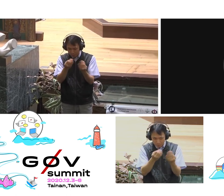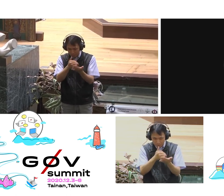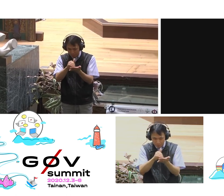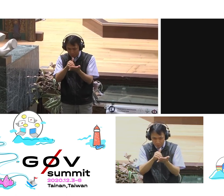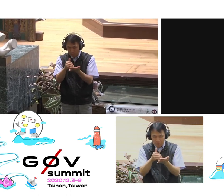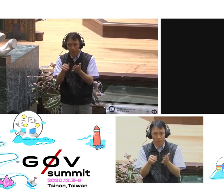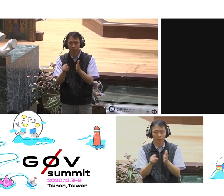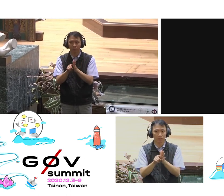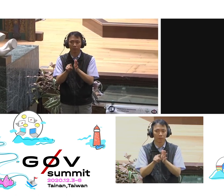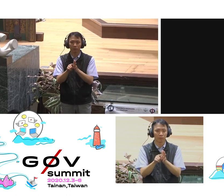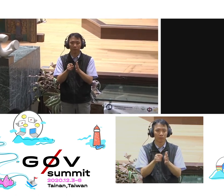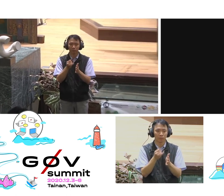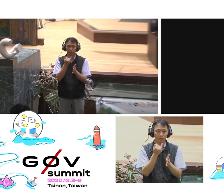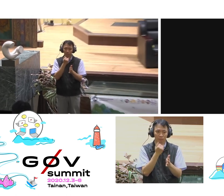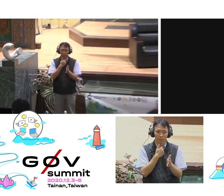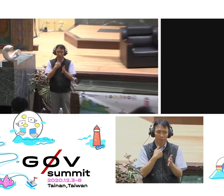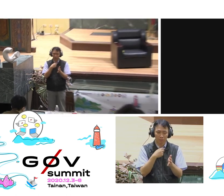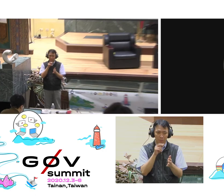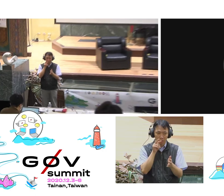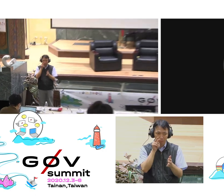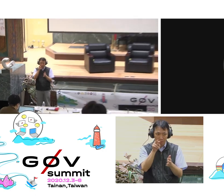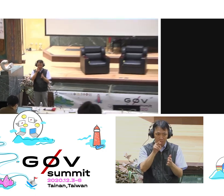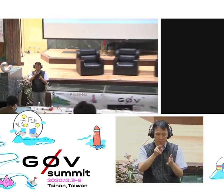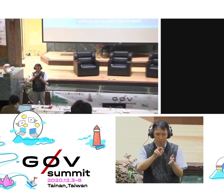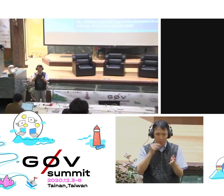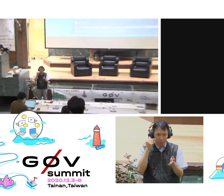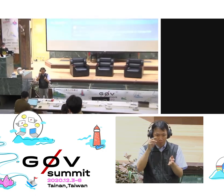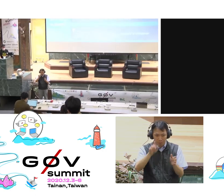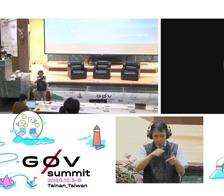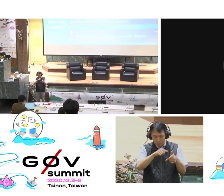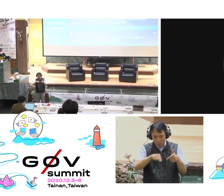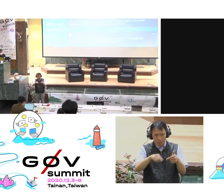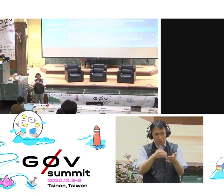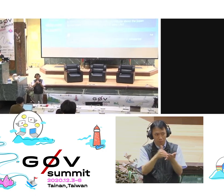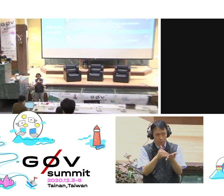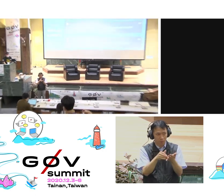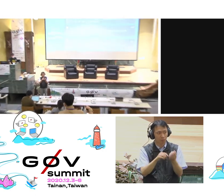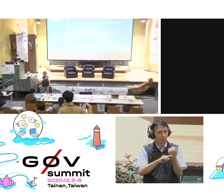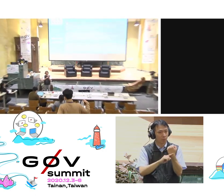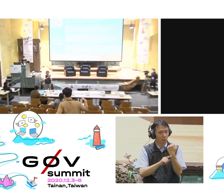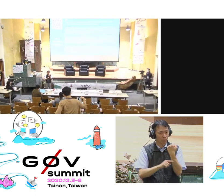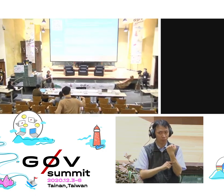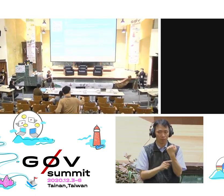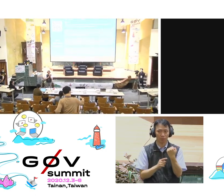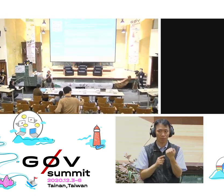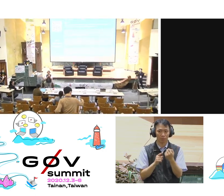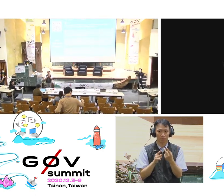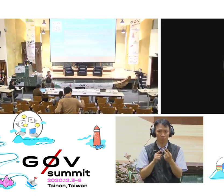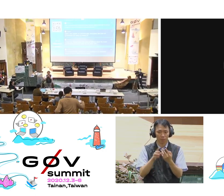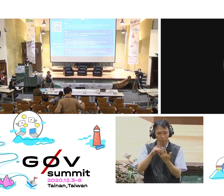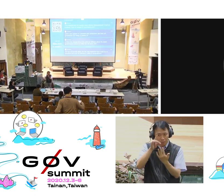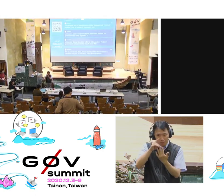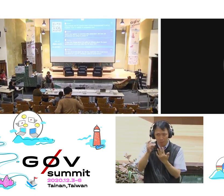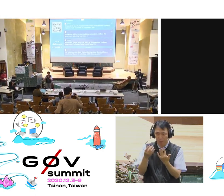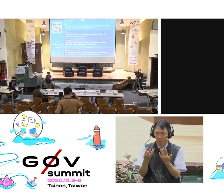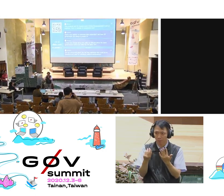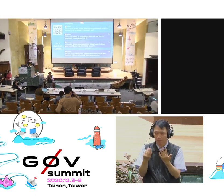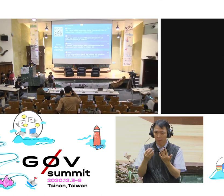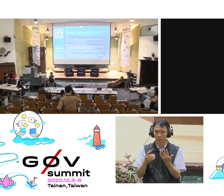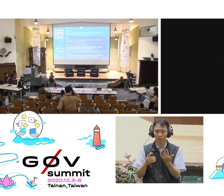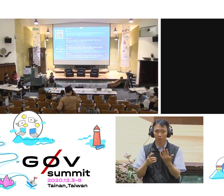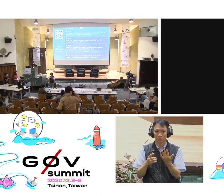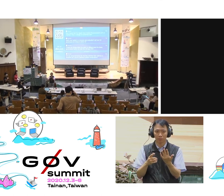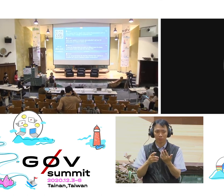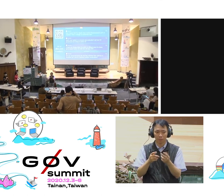-based algorithms, there, there, how many clusters have been chosen can be arbitrary.